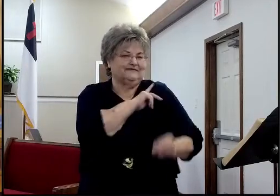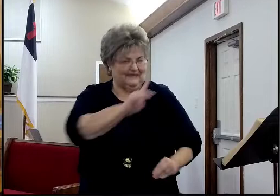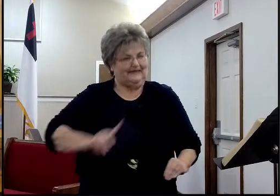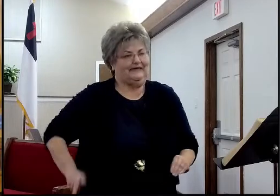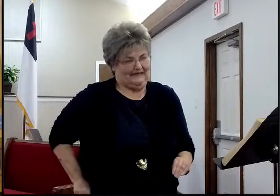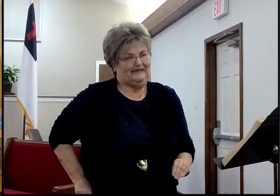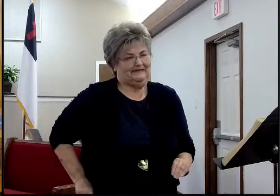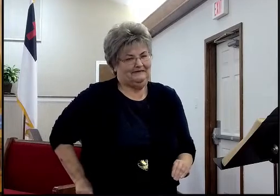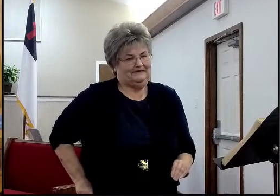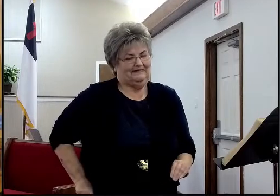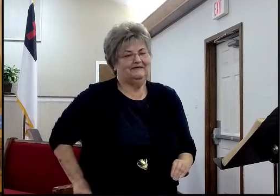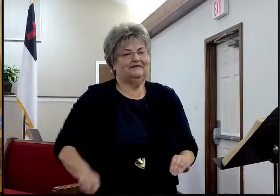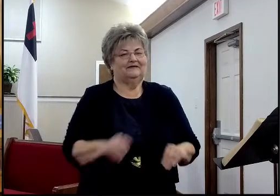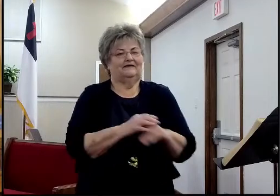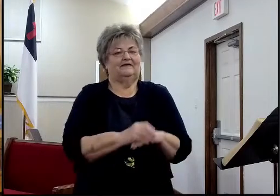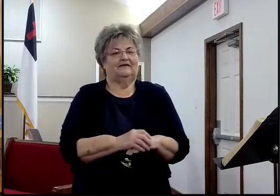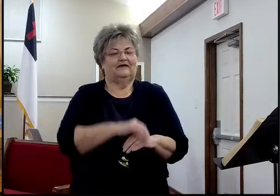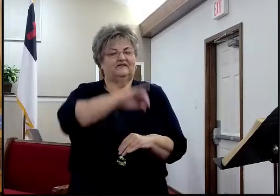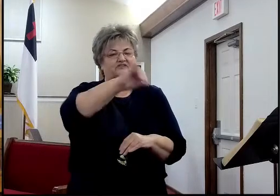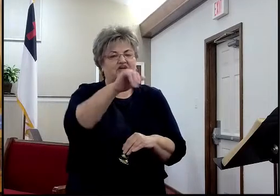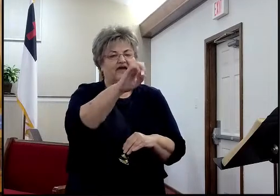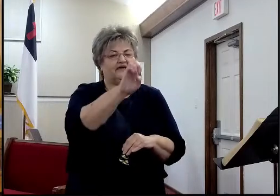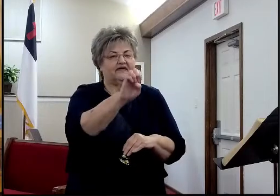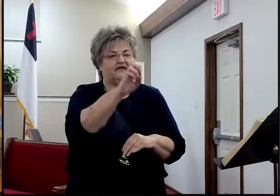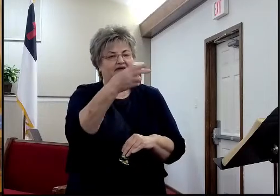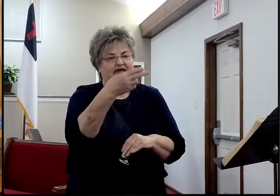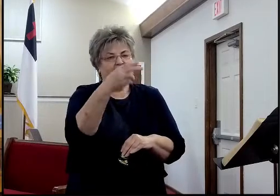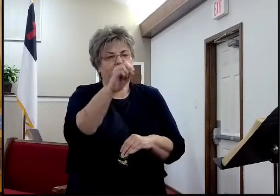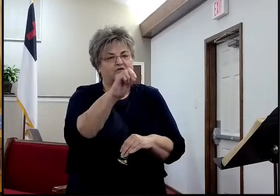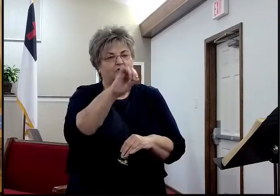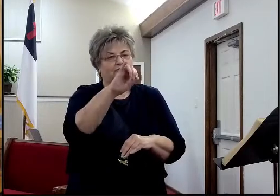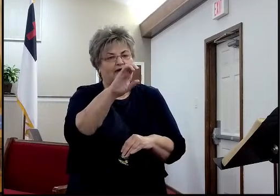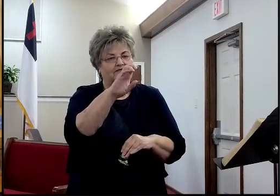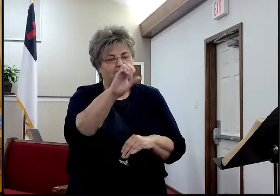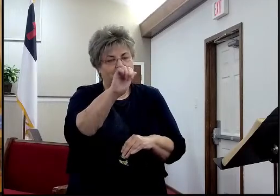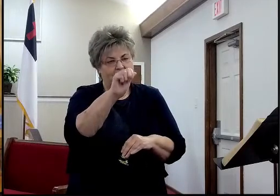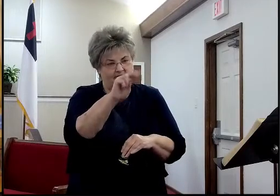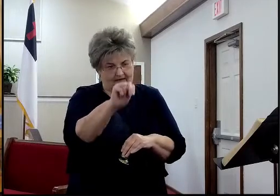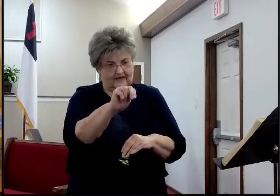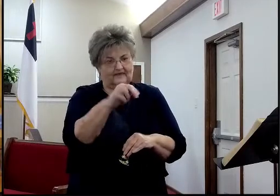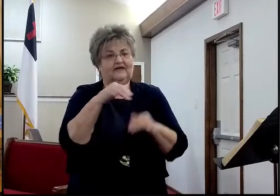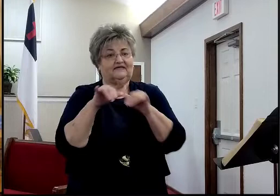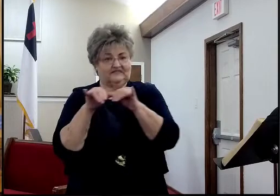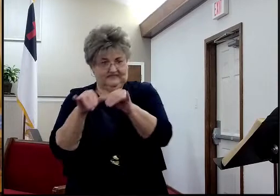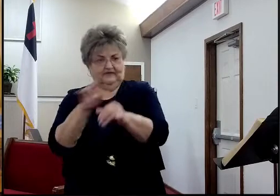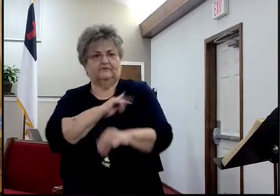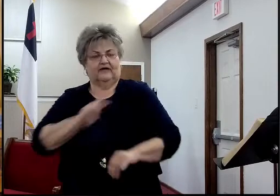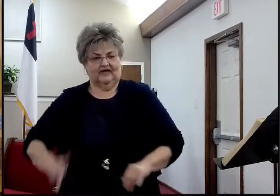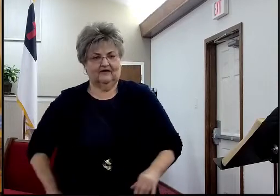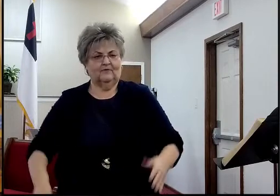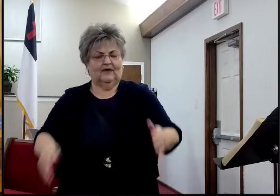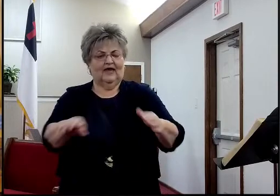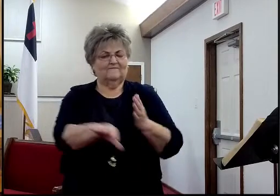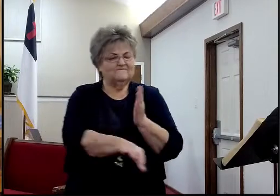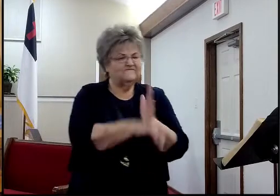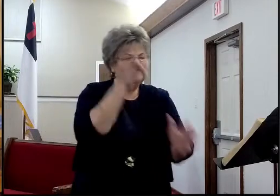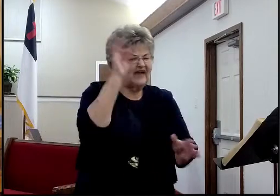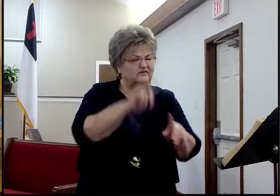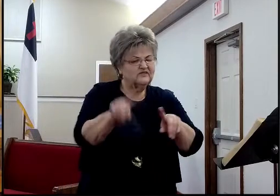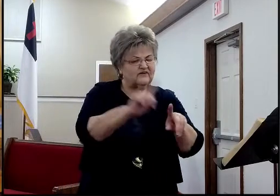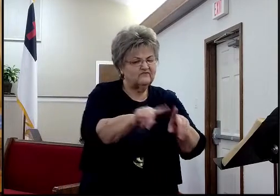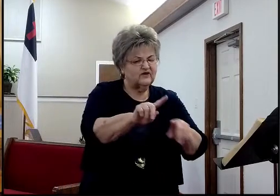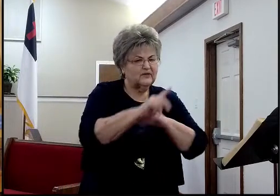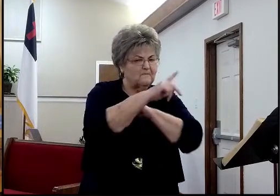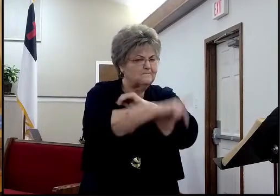a vassal state of Israel. Jehoiakim is still king. And by the way, there are Persian documents, that were found in Babylon.